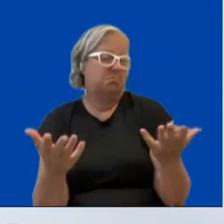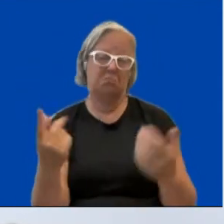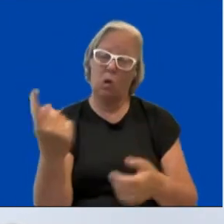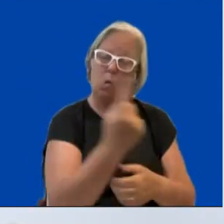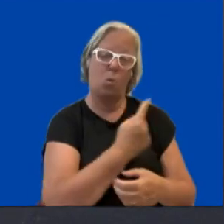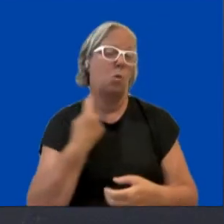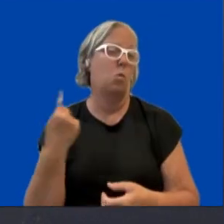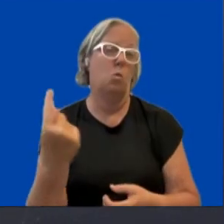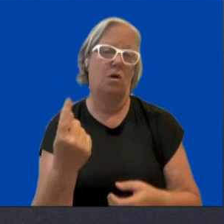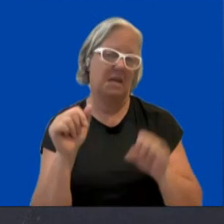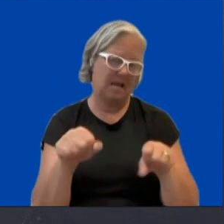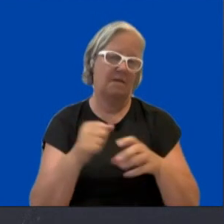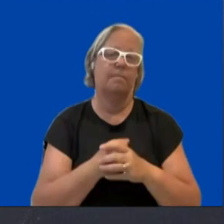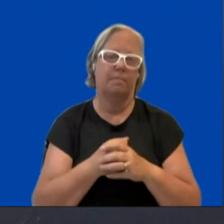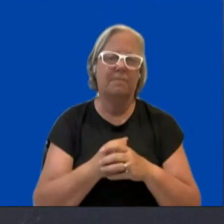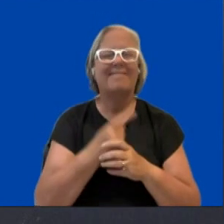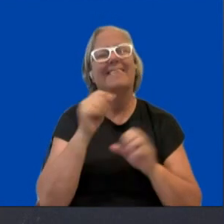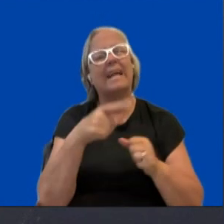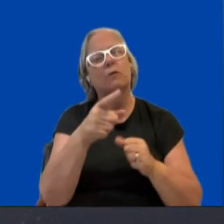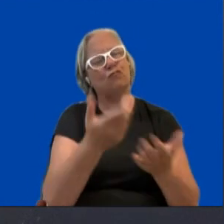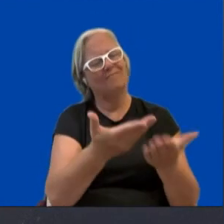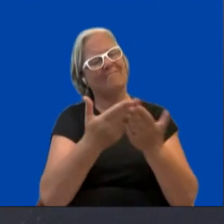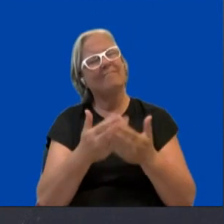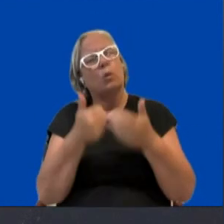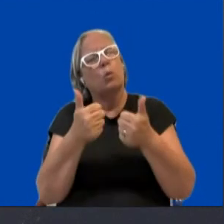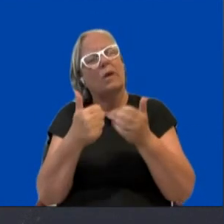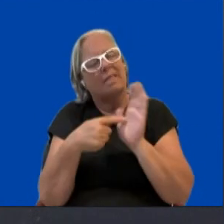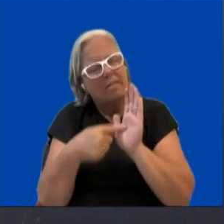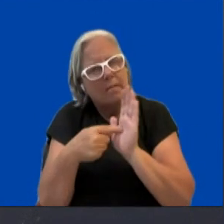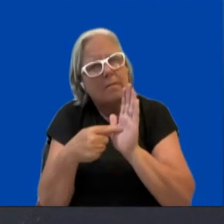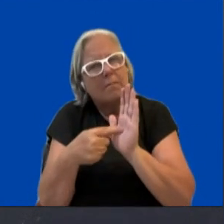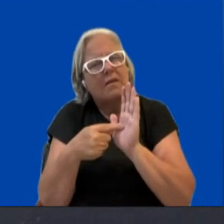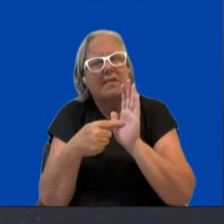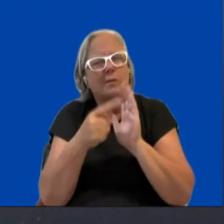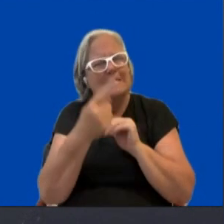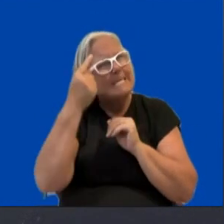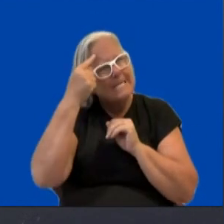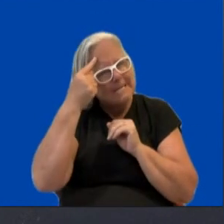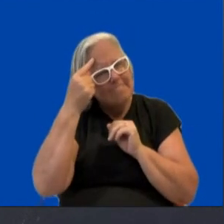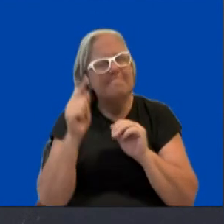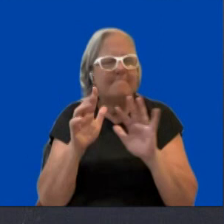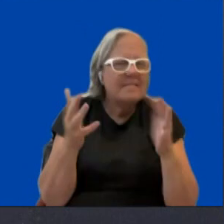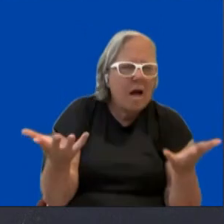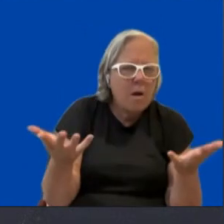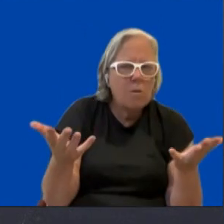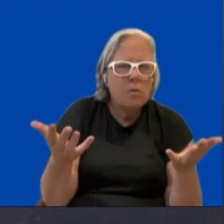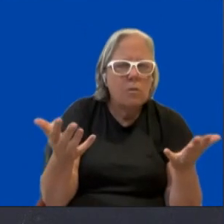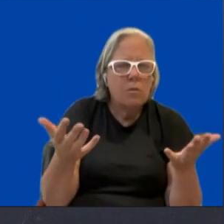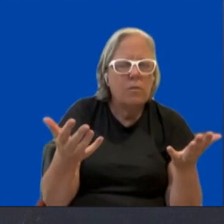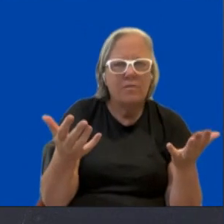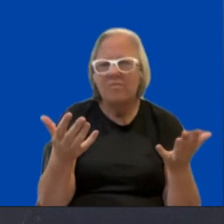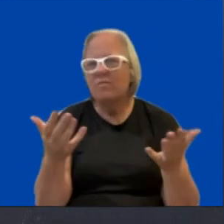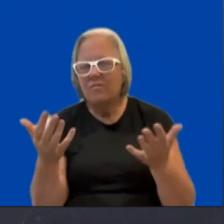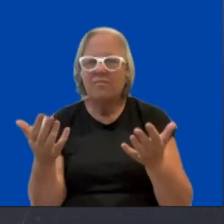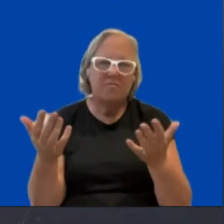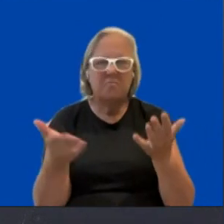very concrete, what would be your three steps forward to help Europe go towards a more